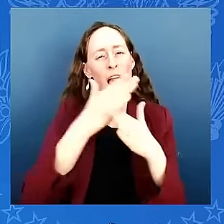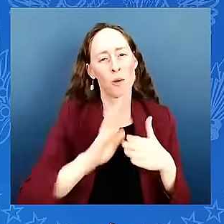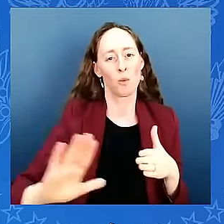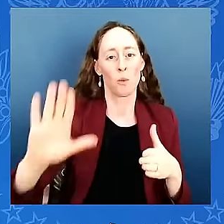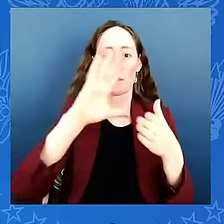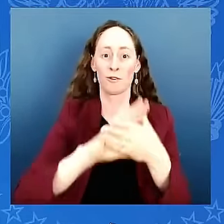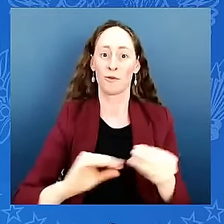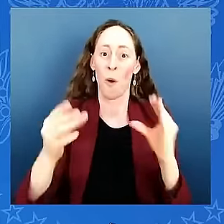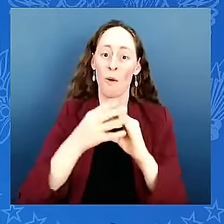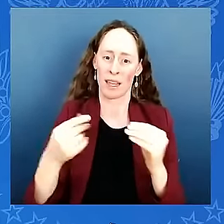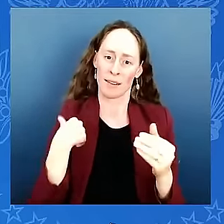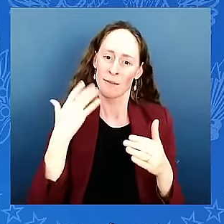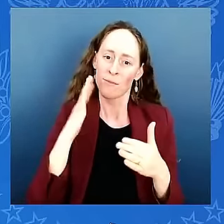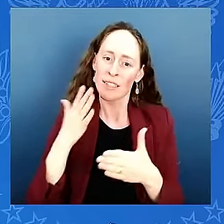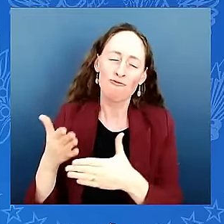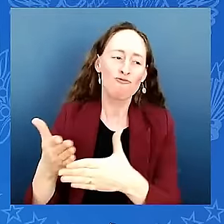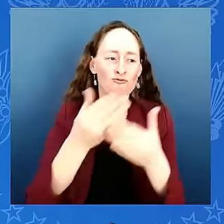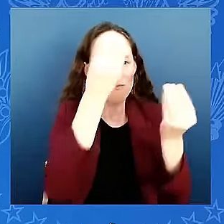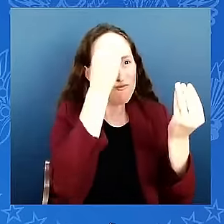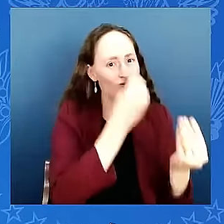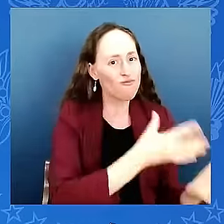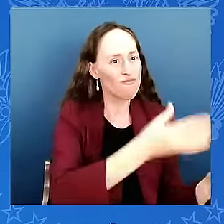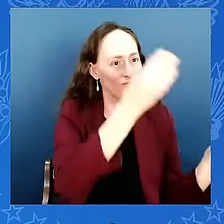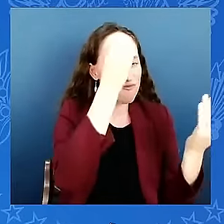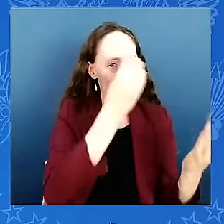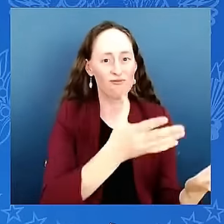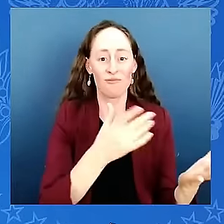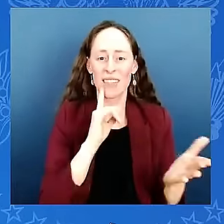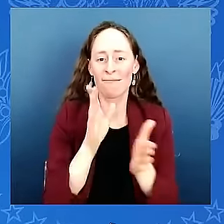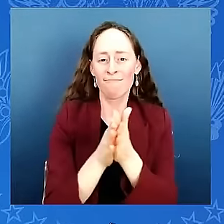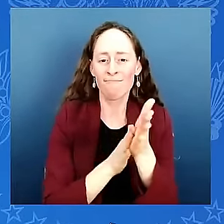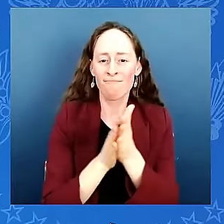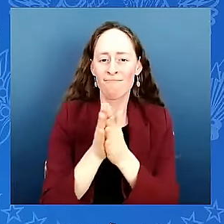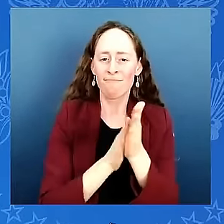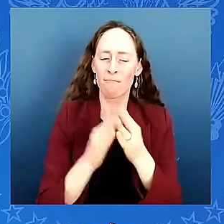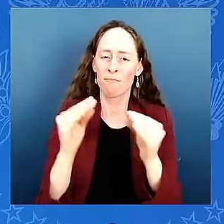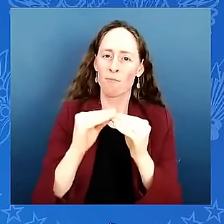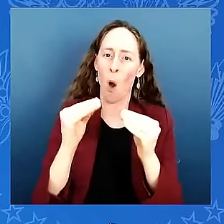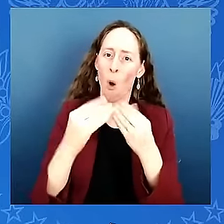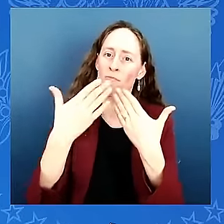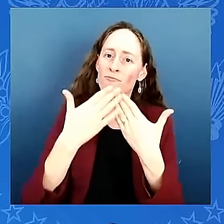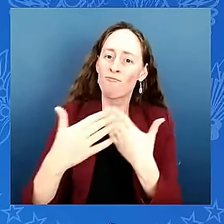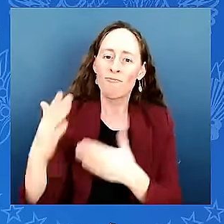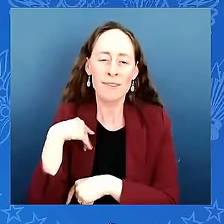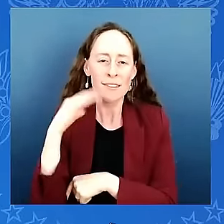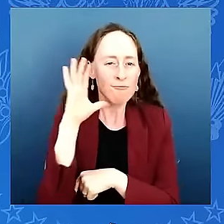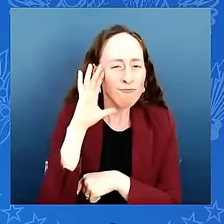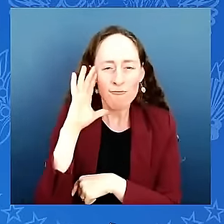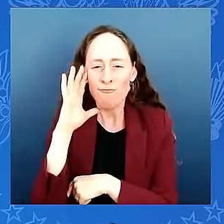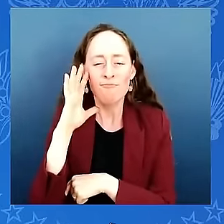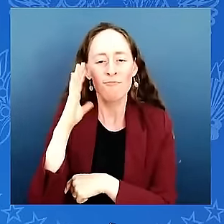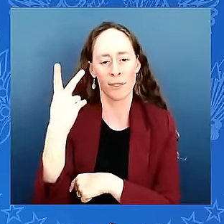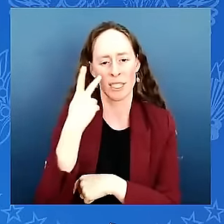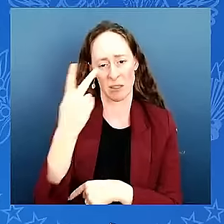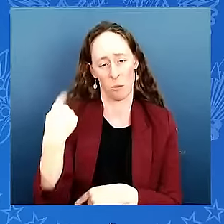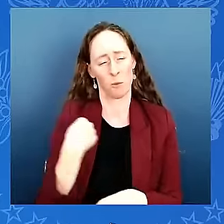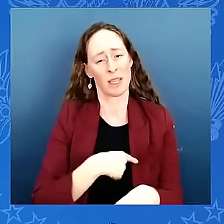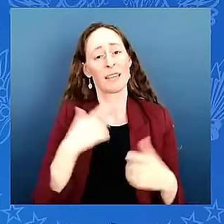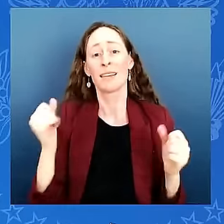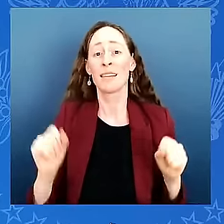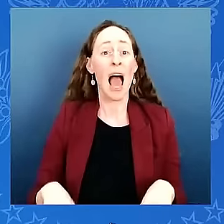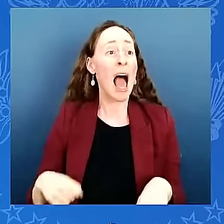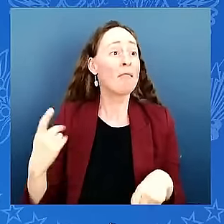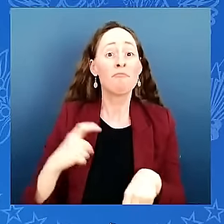to let people know we can do anything in america we really can and we can afford to do it instead of giving